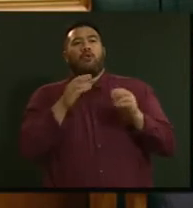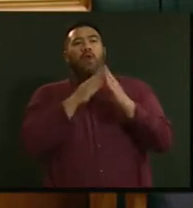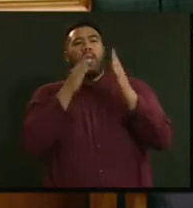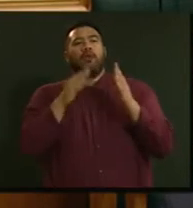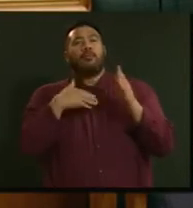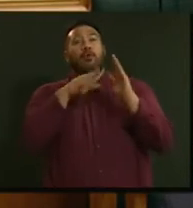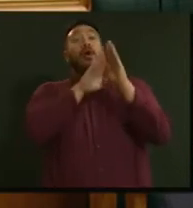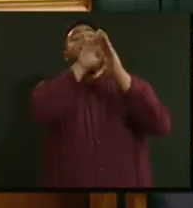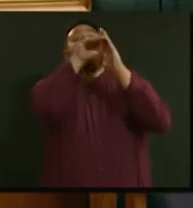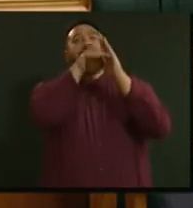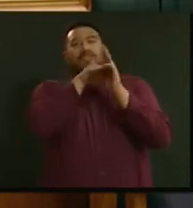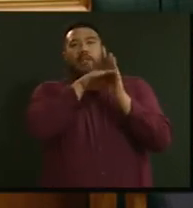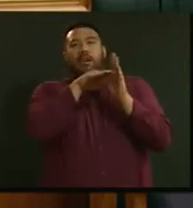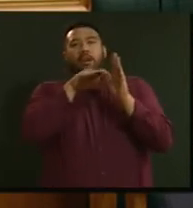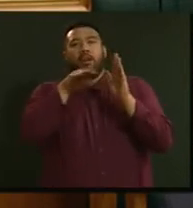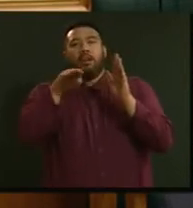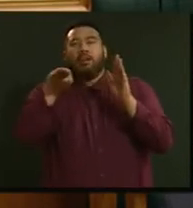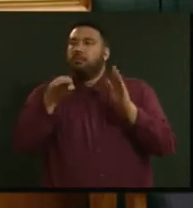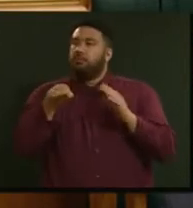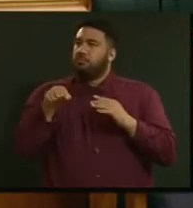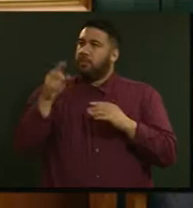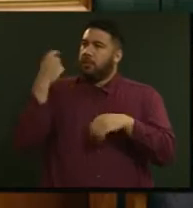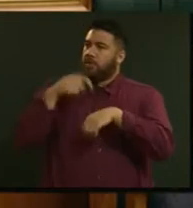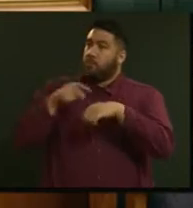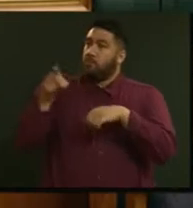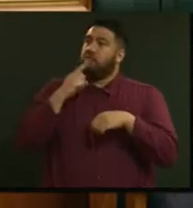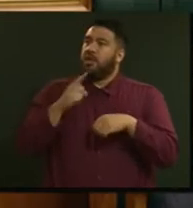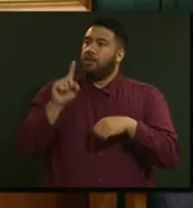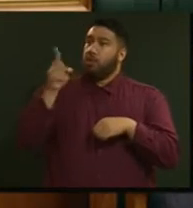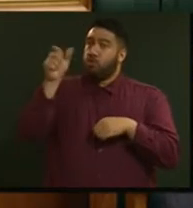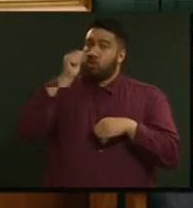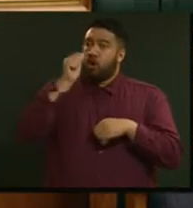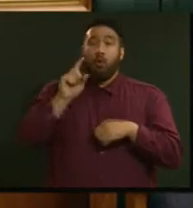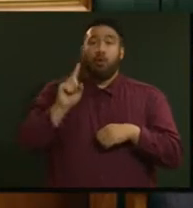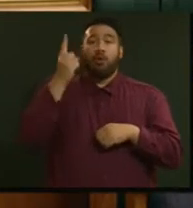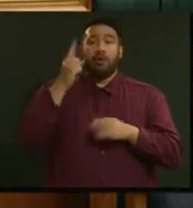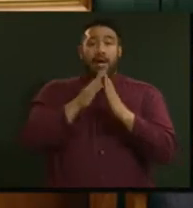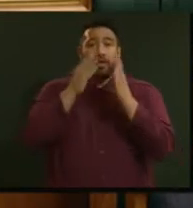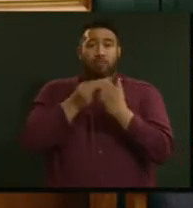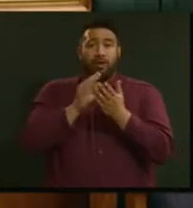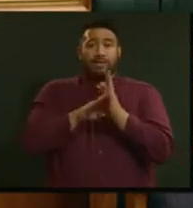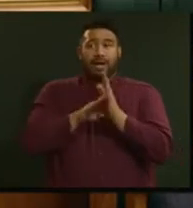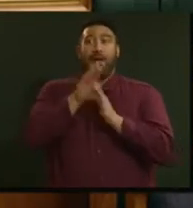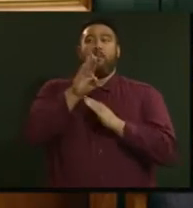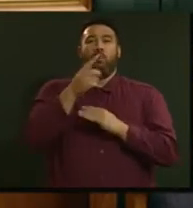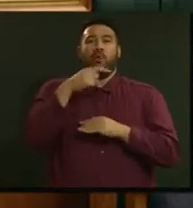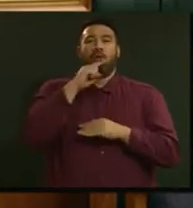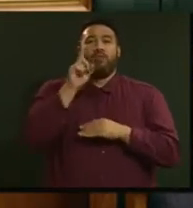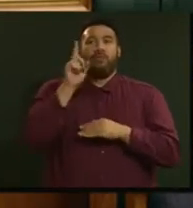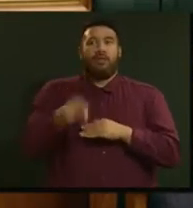supply increased, unquote, did he know that the average Auckland house price has gone up by more than $100,000